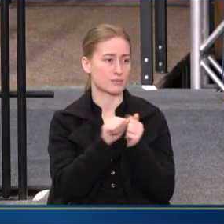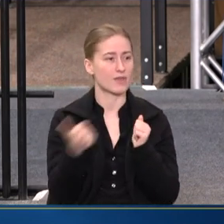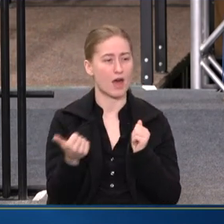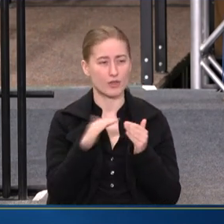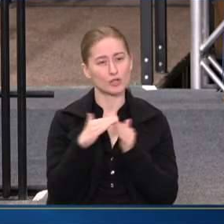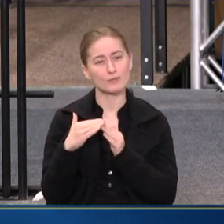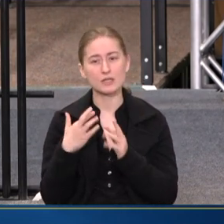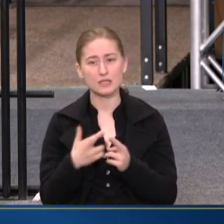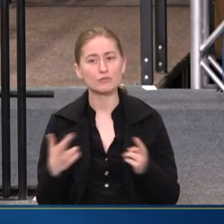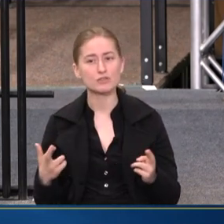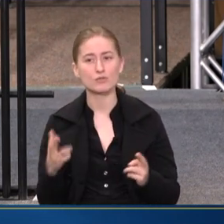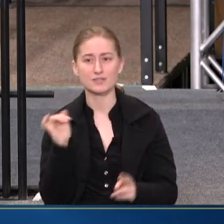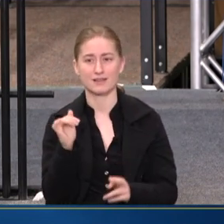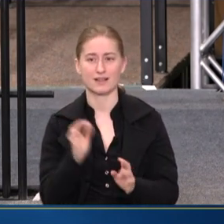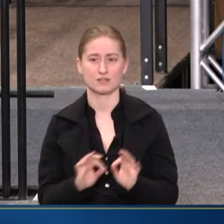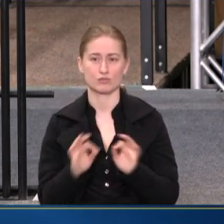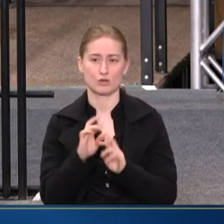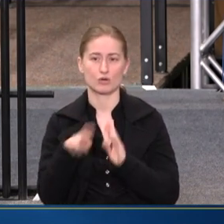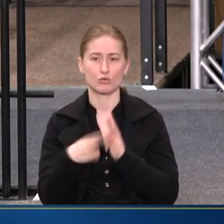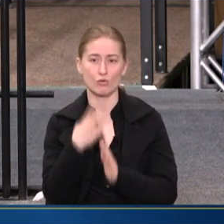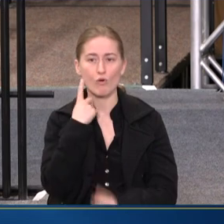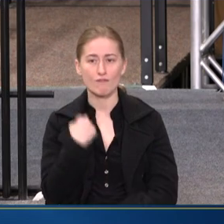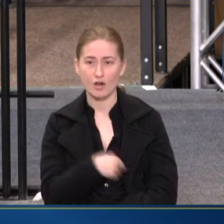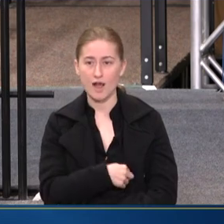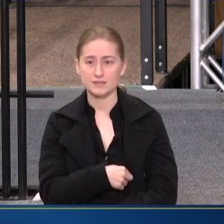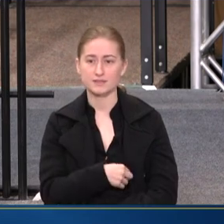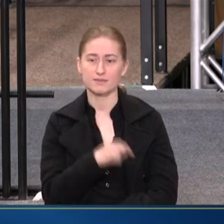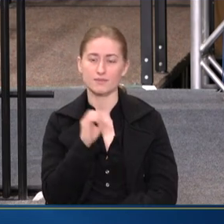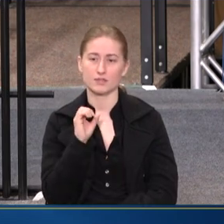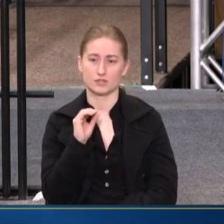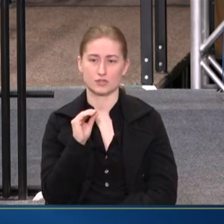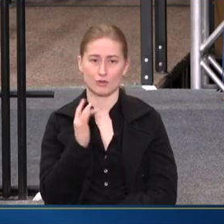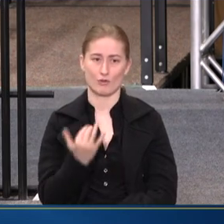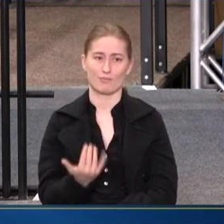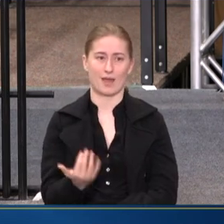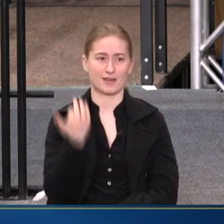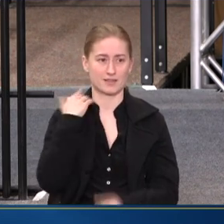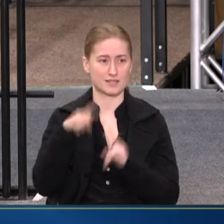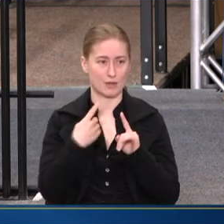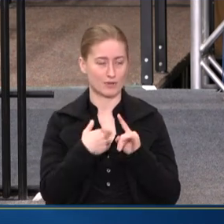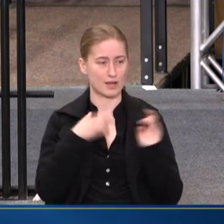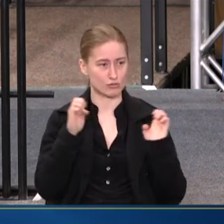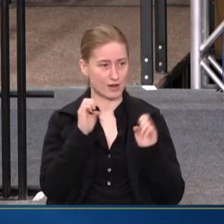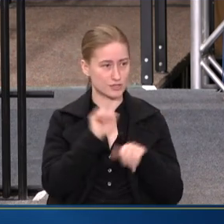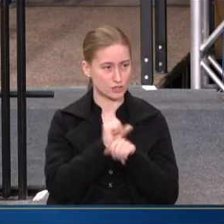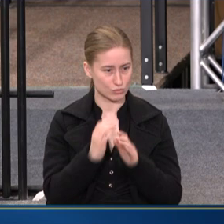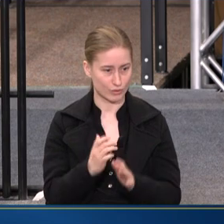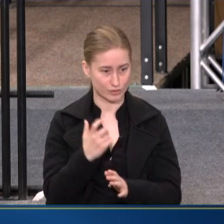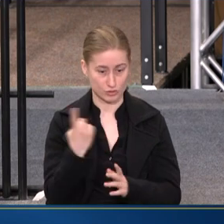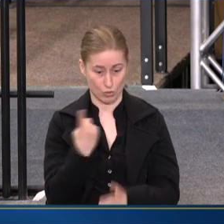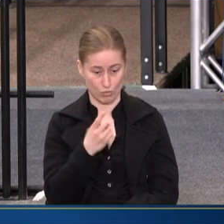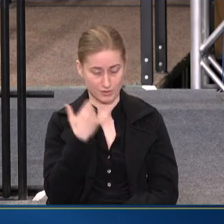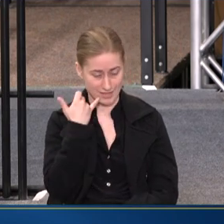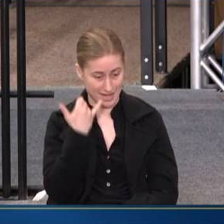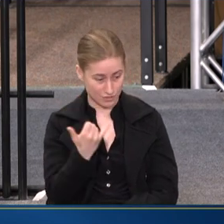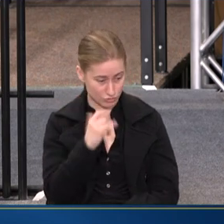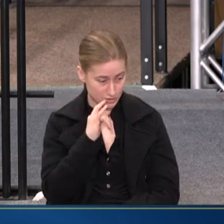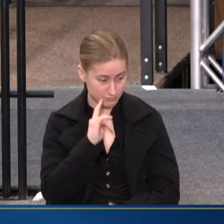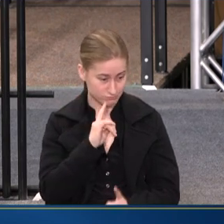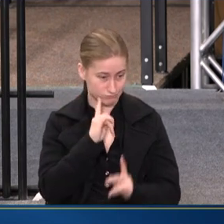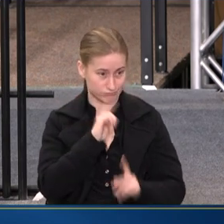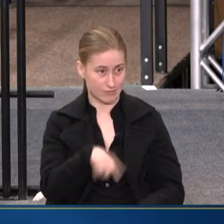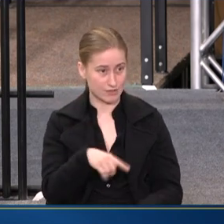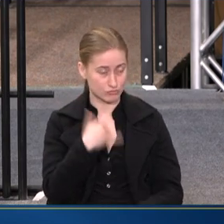COMMUNITY RESOURCES. AND THAT'S A CRITICAL ROLE FOR US. SO BACK IN THE DAY WHEN WE HAD CRISIS WORKERS JUST TO ANSWER CALLS, AND THAT WAS OUR